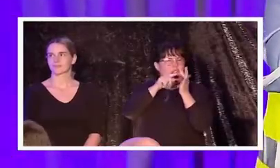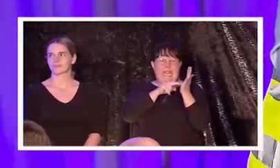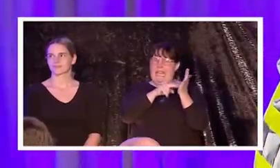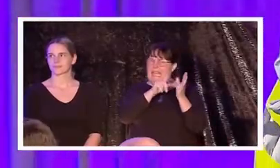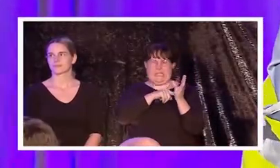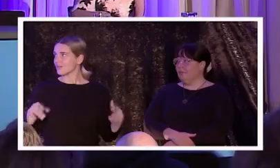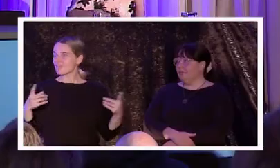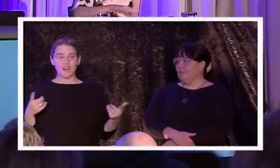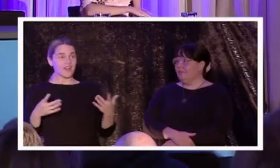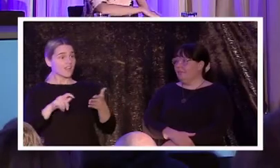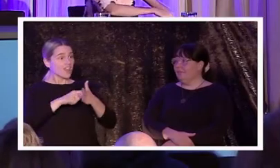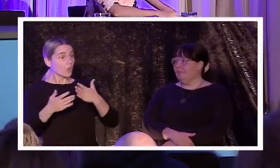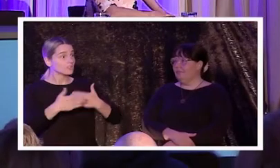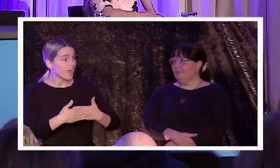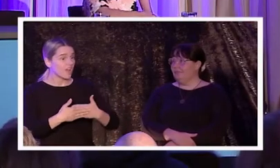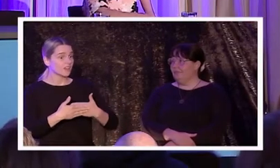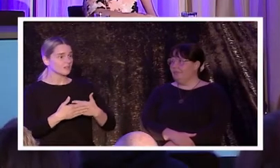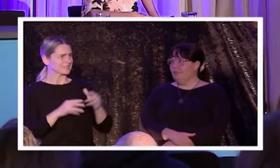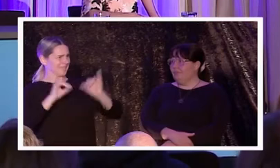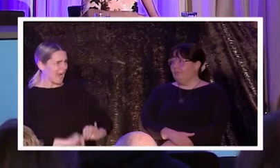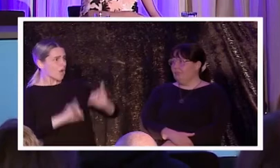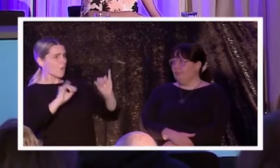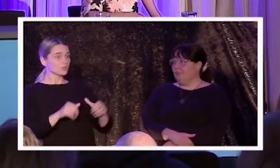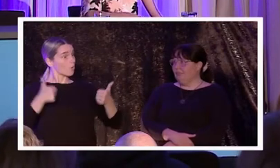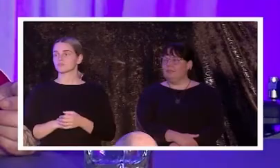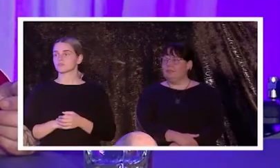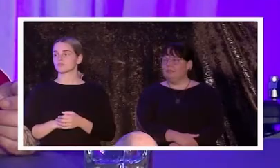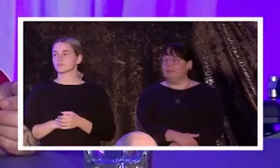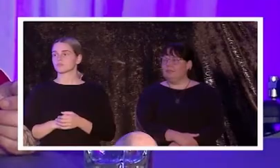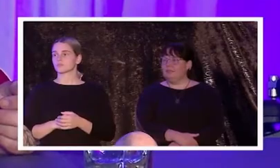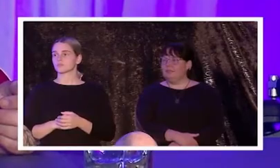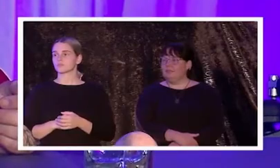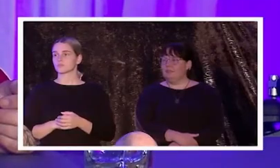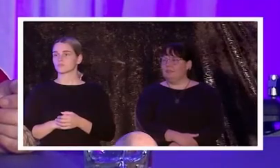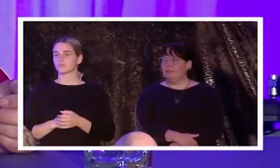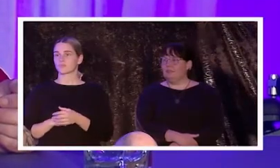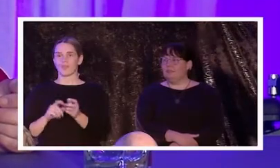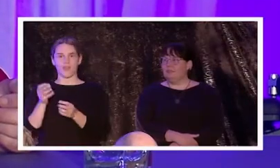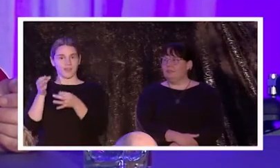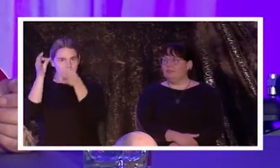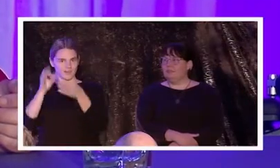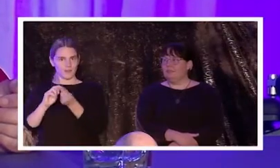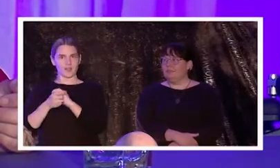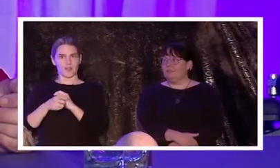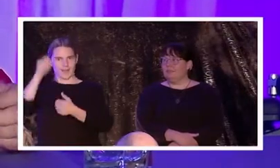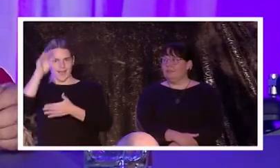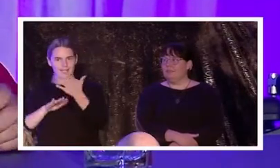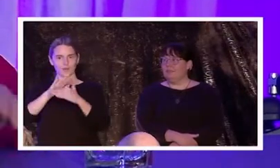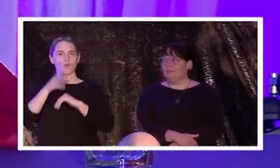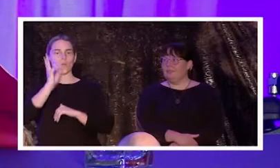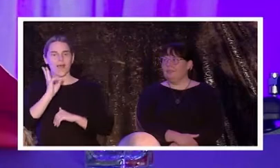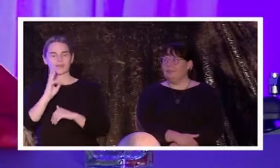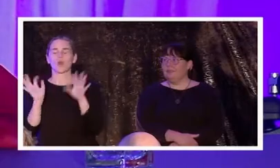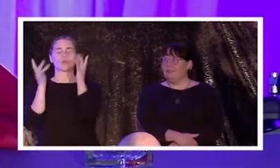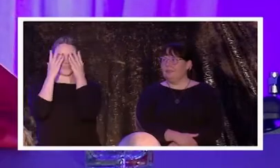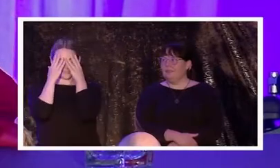How was the lockdown for you? Was it a nightmare? Was it productive? I decided to become a wine connoisseur. Oh no,